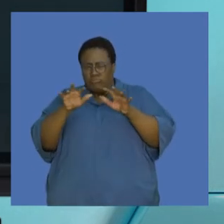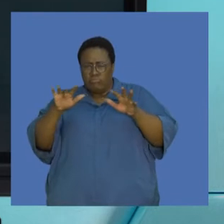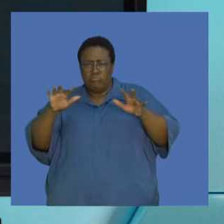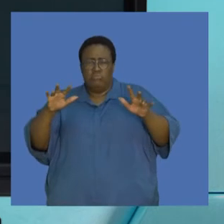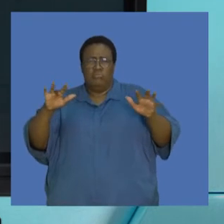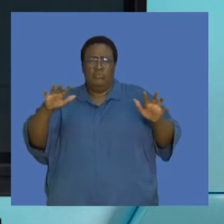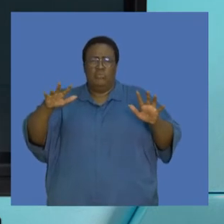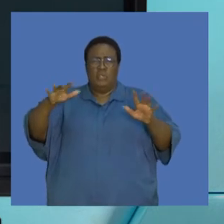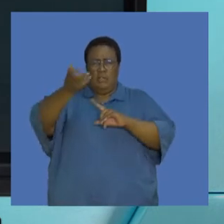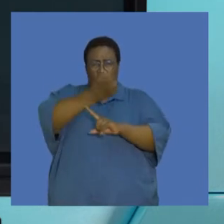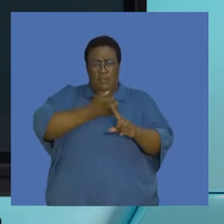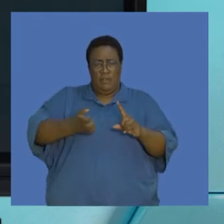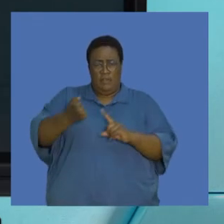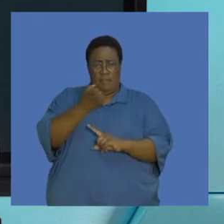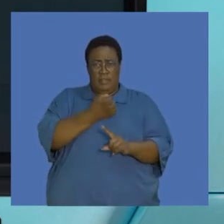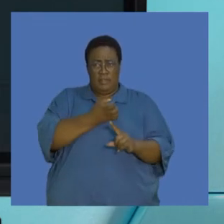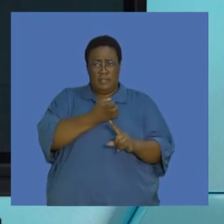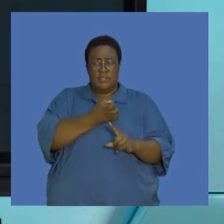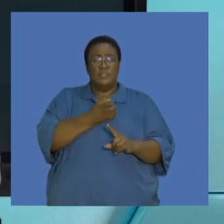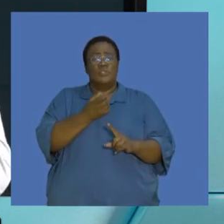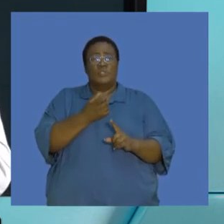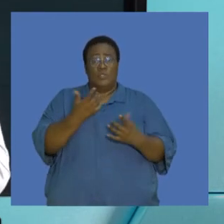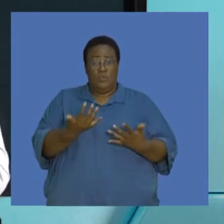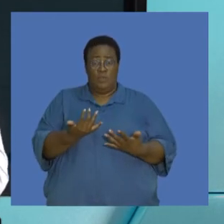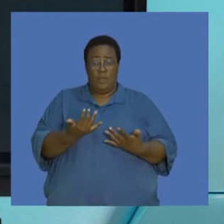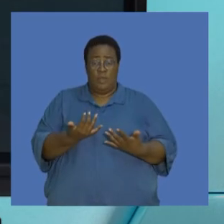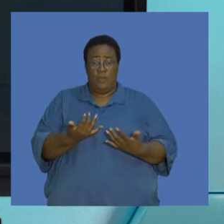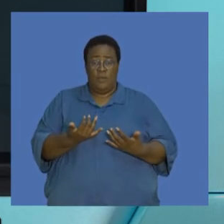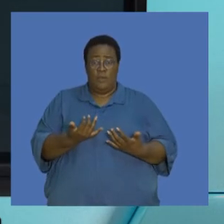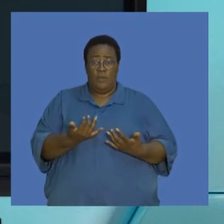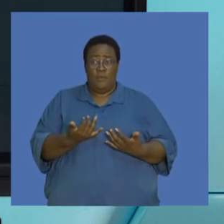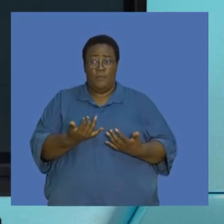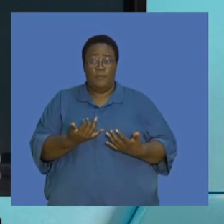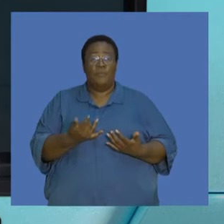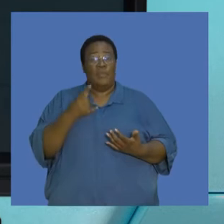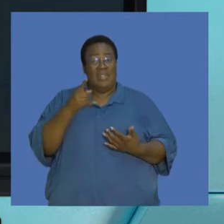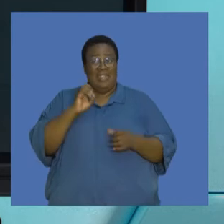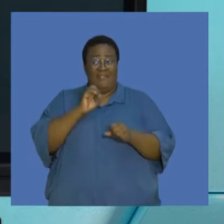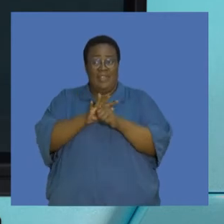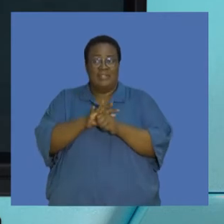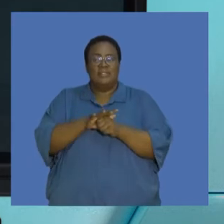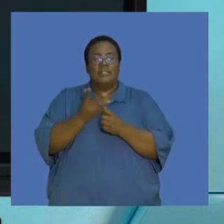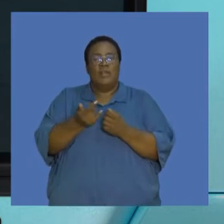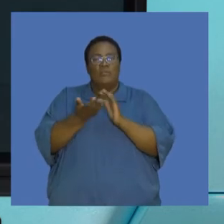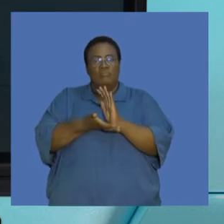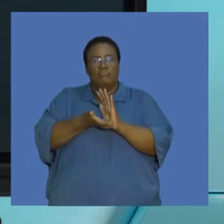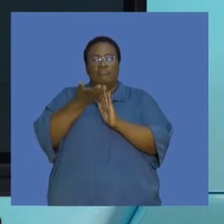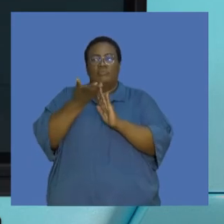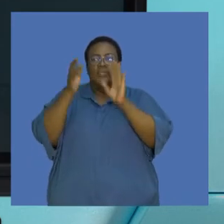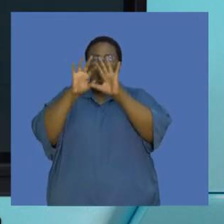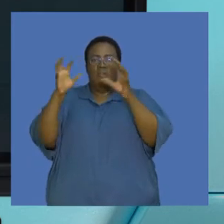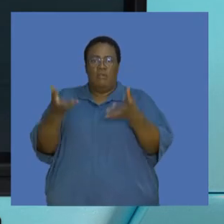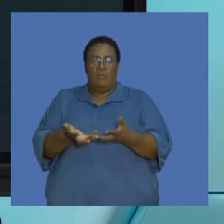larger proportion of these that are naturally found, this effect has increased the global